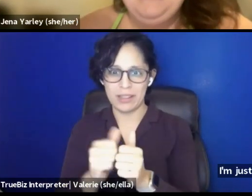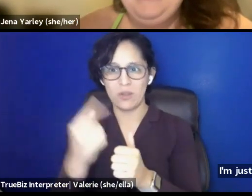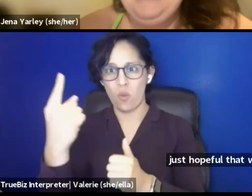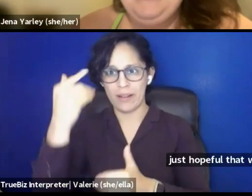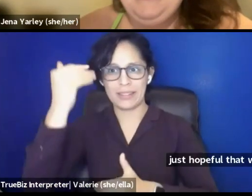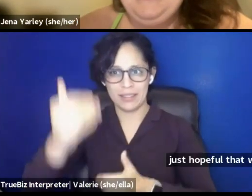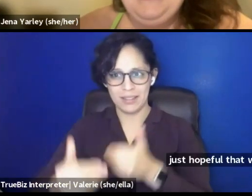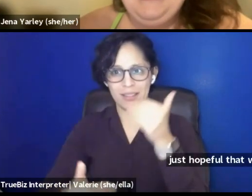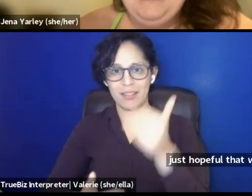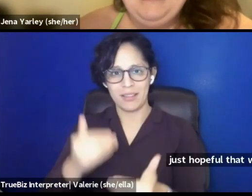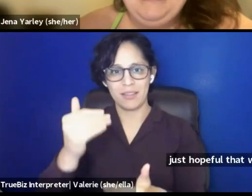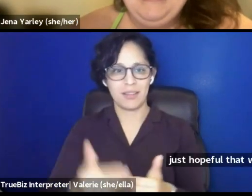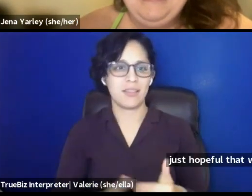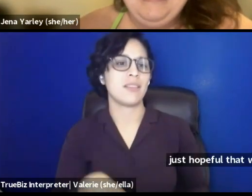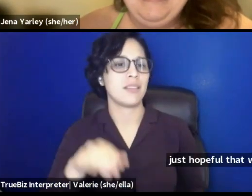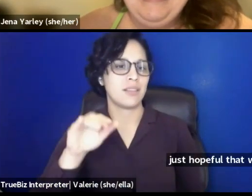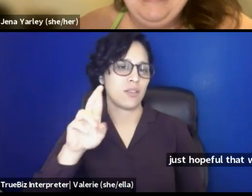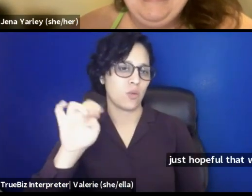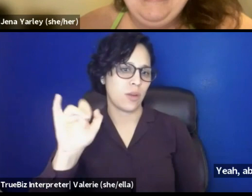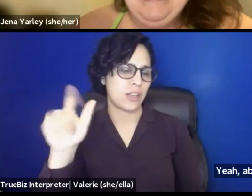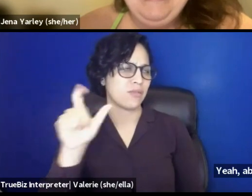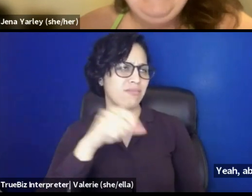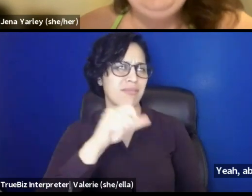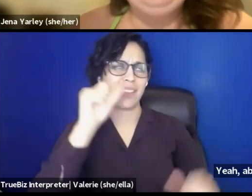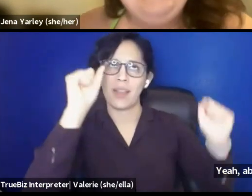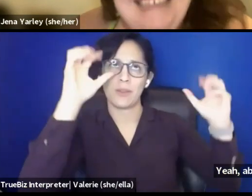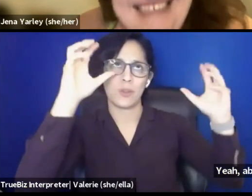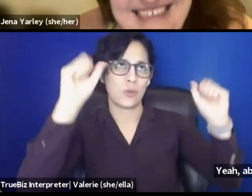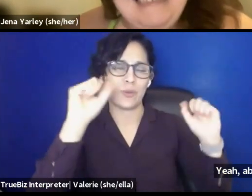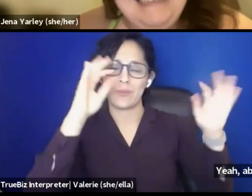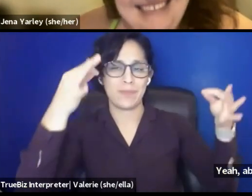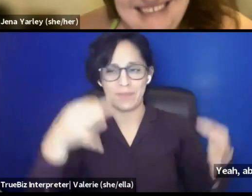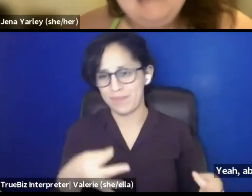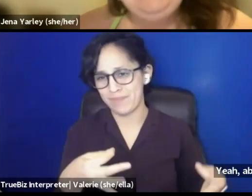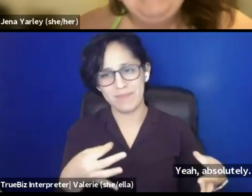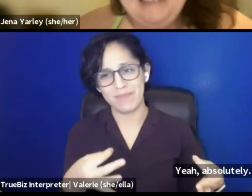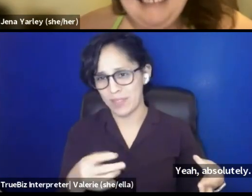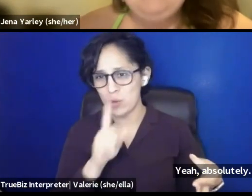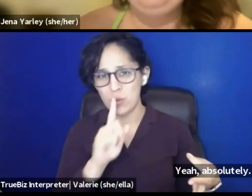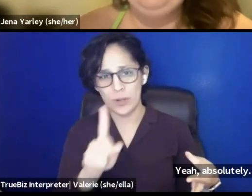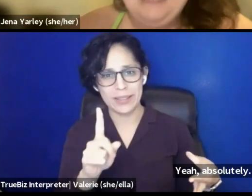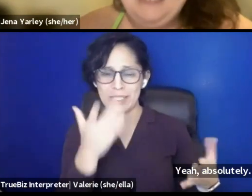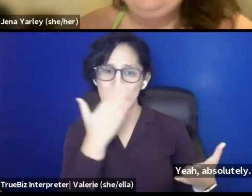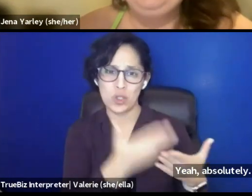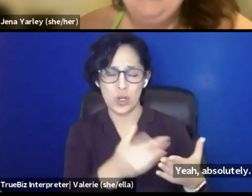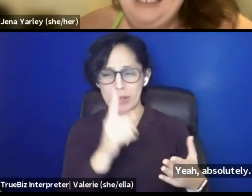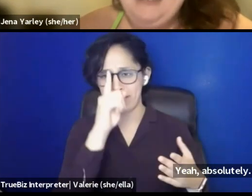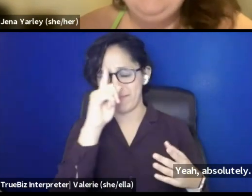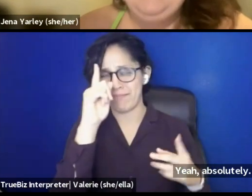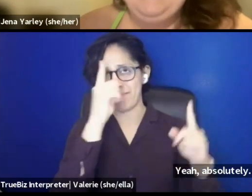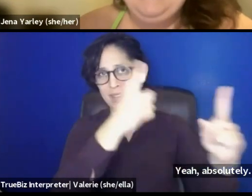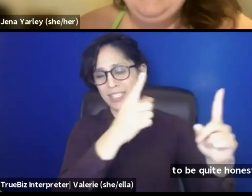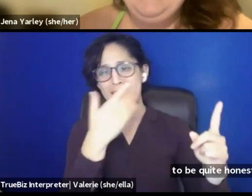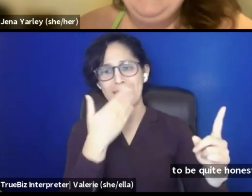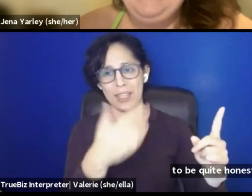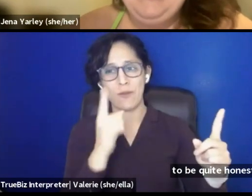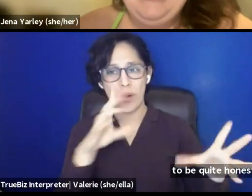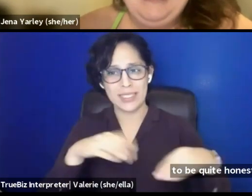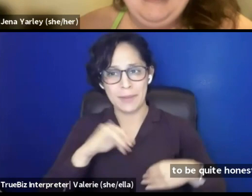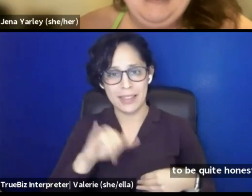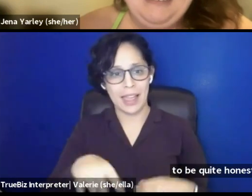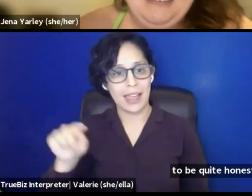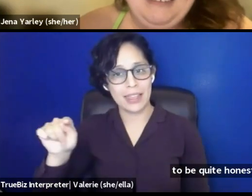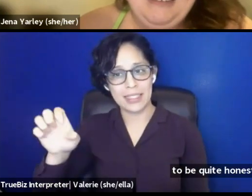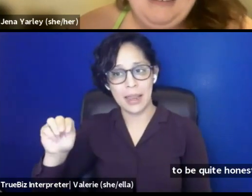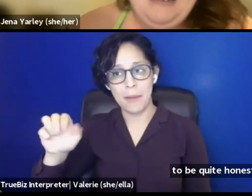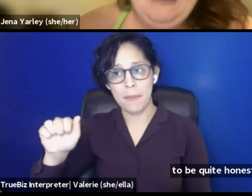Yeah, absolutely. What a, what a great mission for development to be quite honest. Thank you for adopting that. Um, yeah, Tamania, your thoughts for